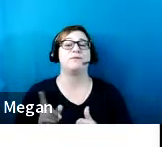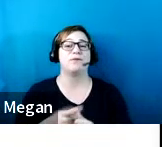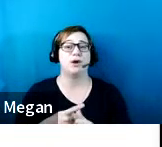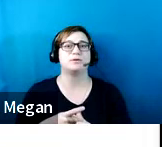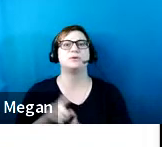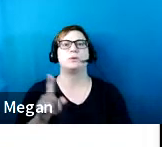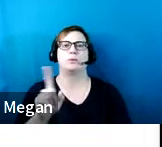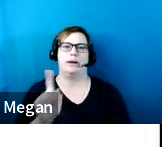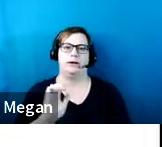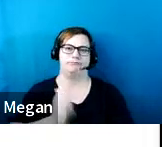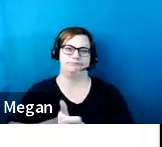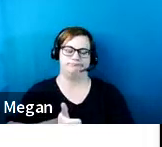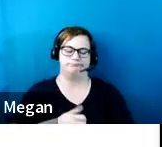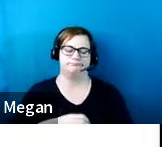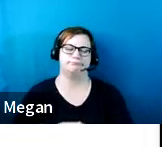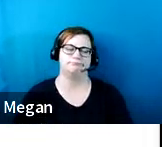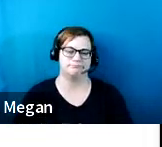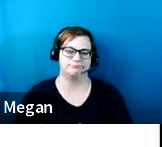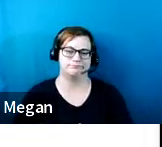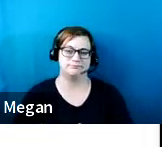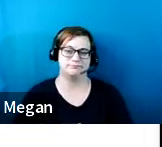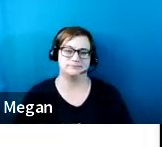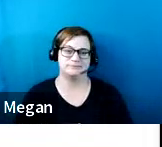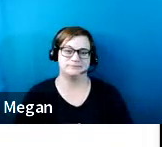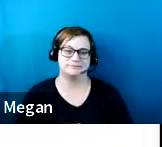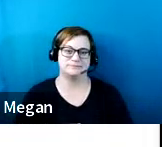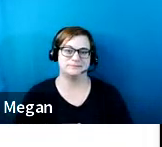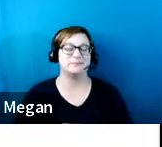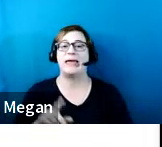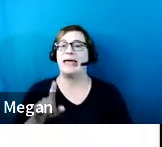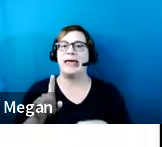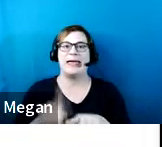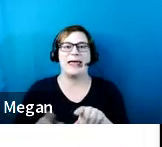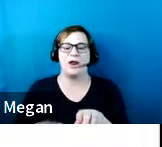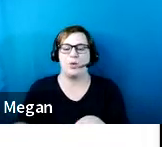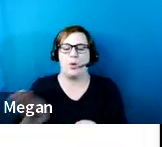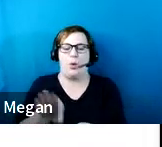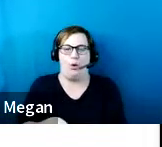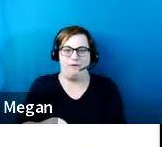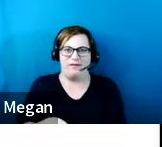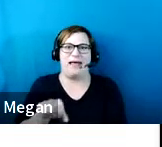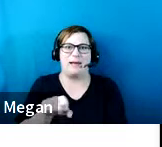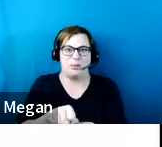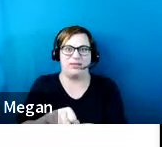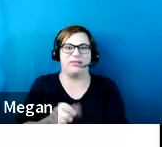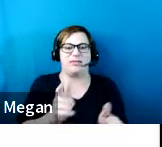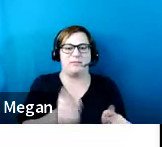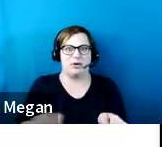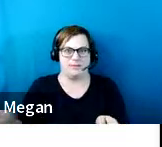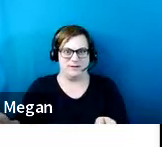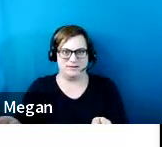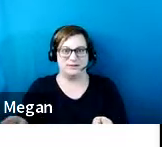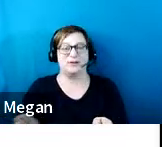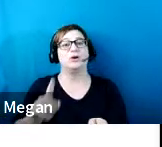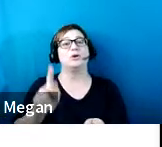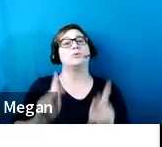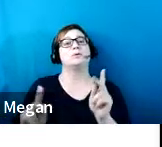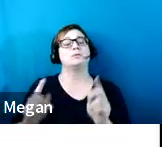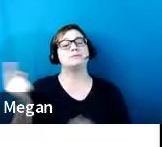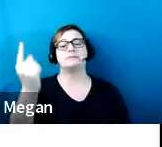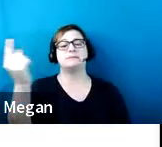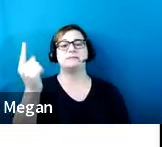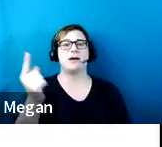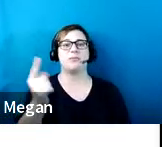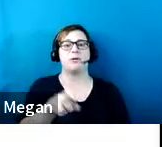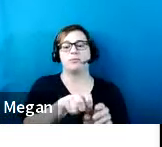So first of all, it cannot overlap the vehicular way. You need to make sure that when people are getting out of their cars that they are not going